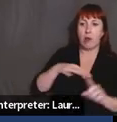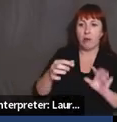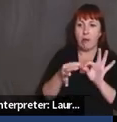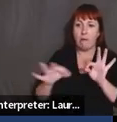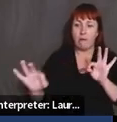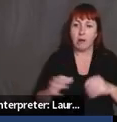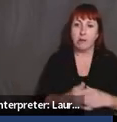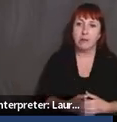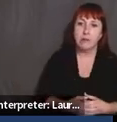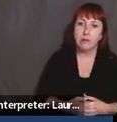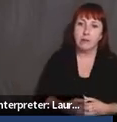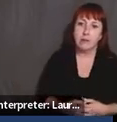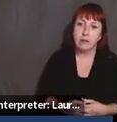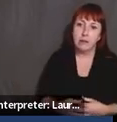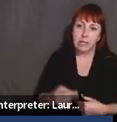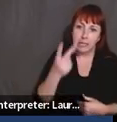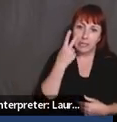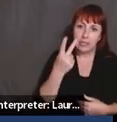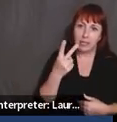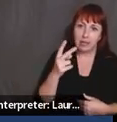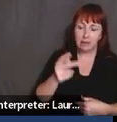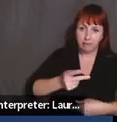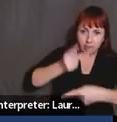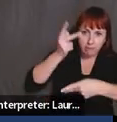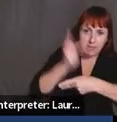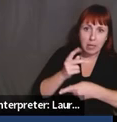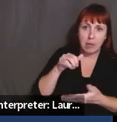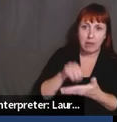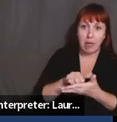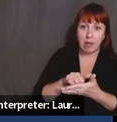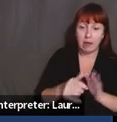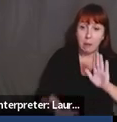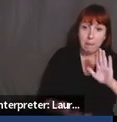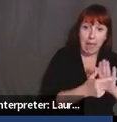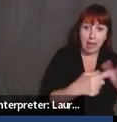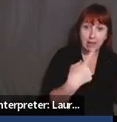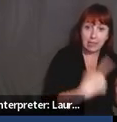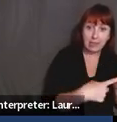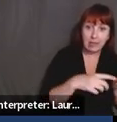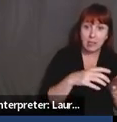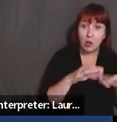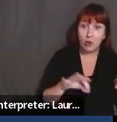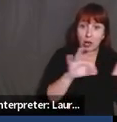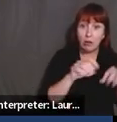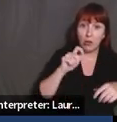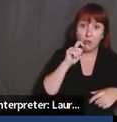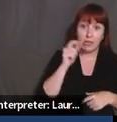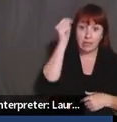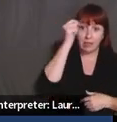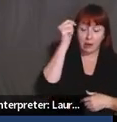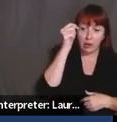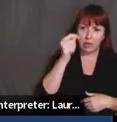seeing, like, the importance of, like, keeping it and not, um, not banning critical race theory or really any type of theory that, um,